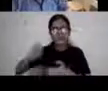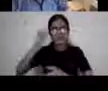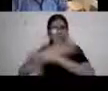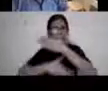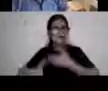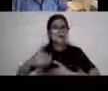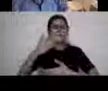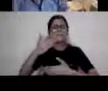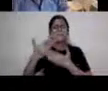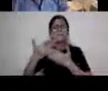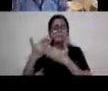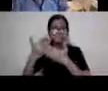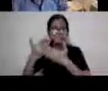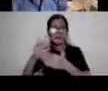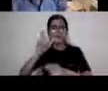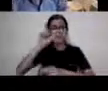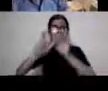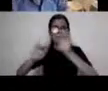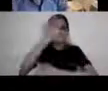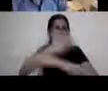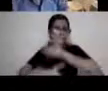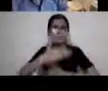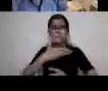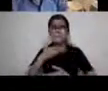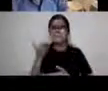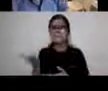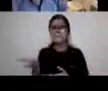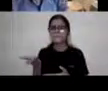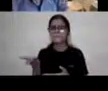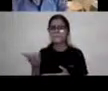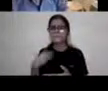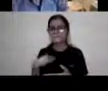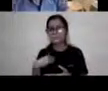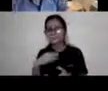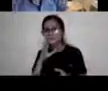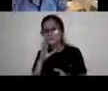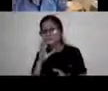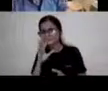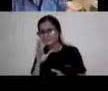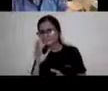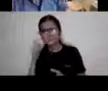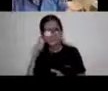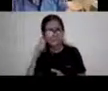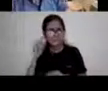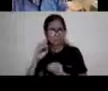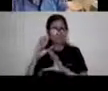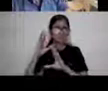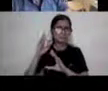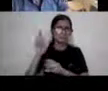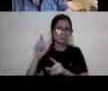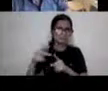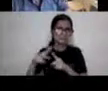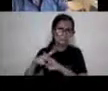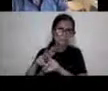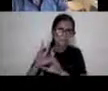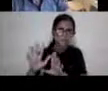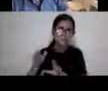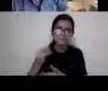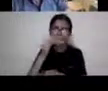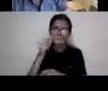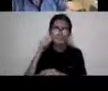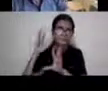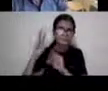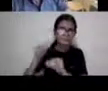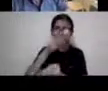this was, I'm, I'm still can hear the person. So if you may, why don't you check and make sure that your